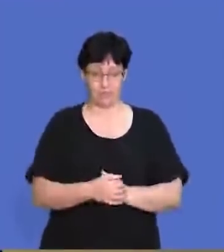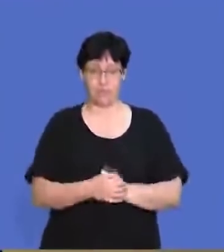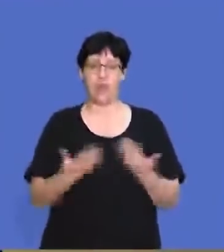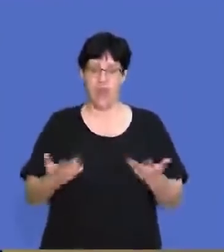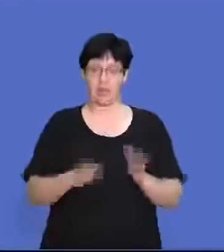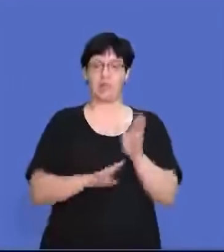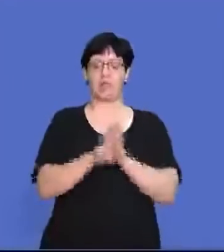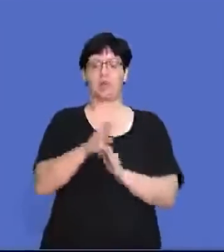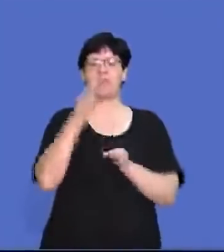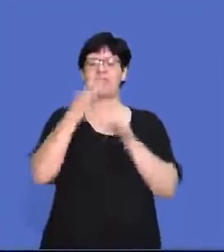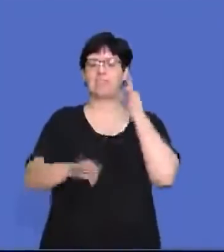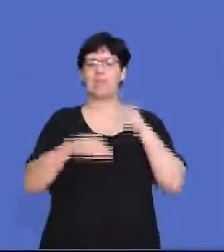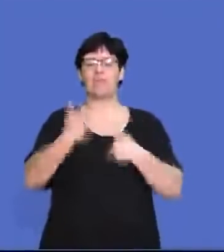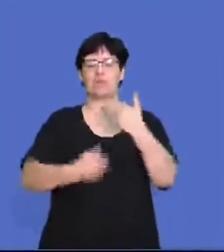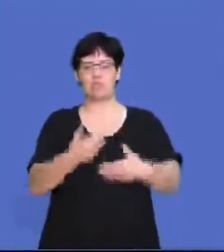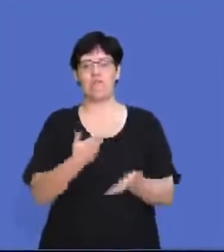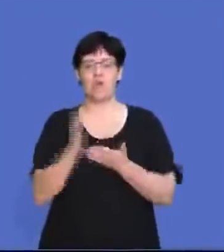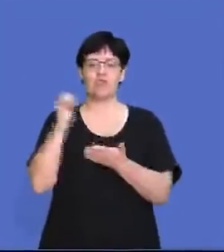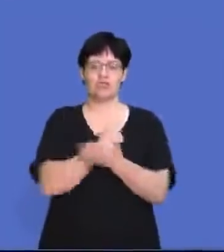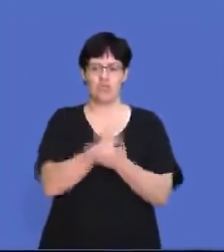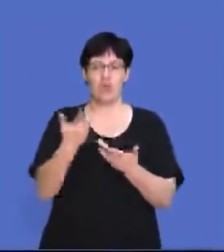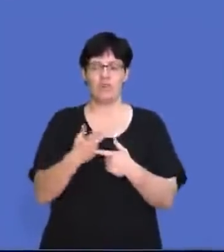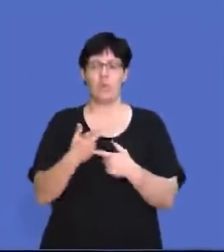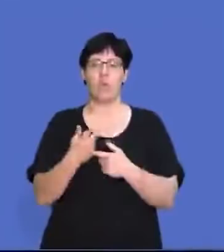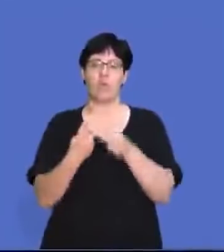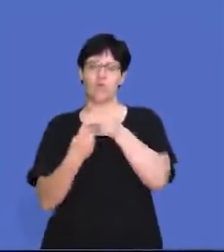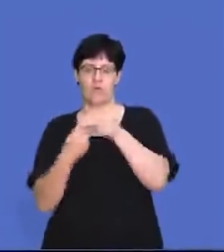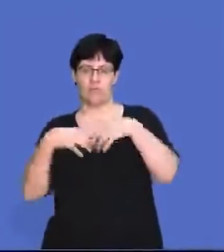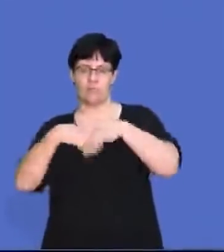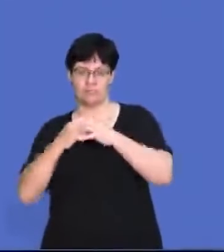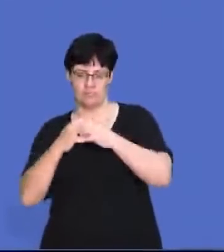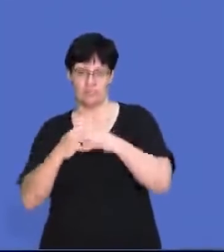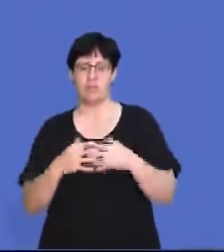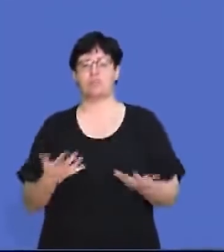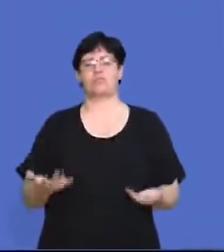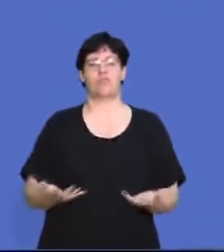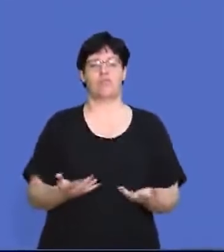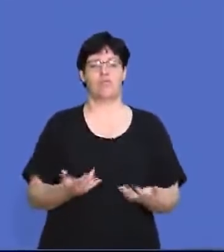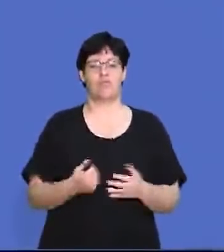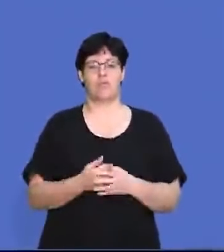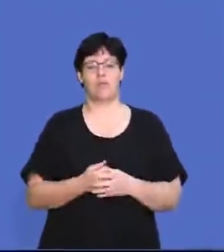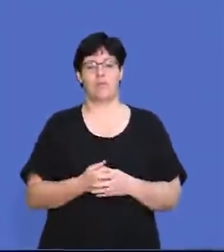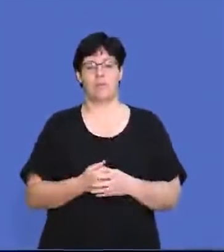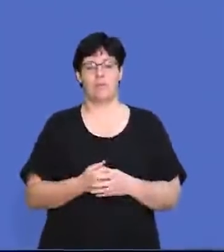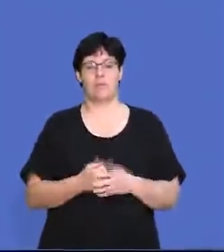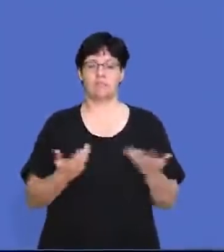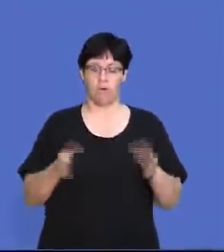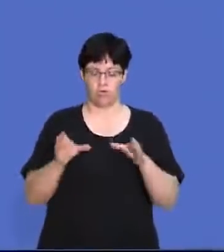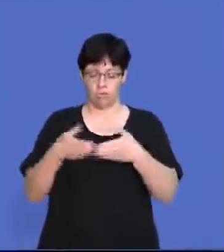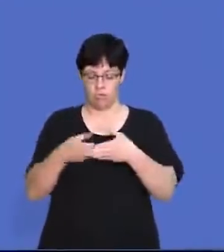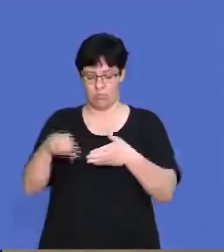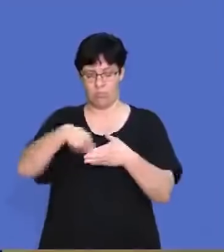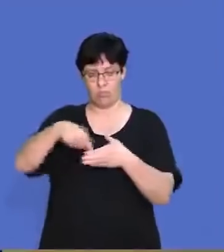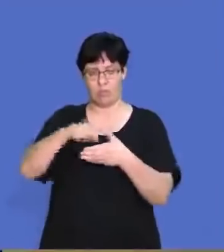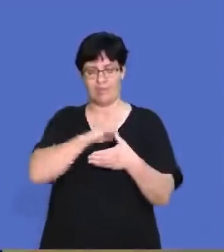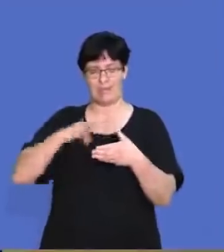And then promote simple procedures for the registration of trade unions. So if a group